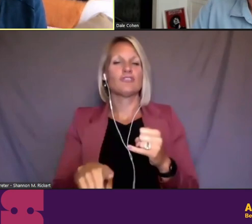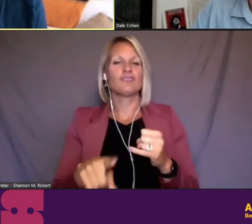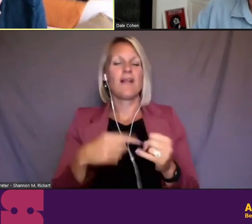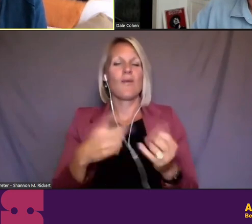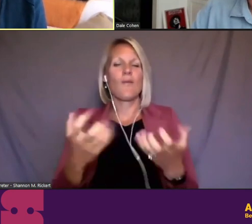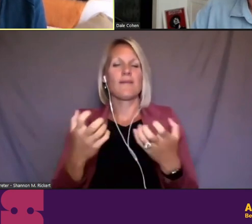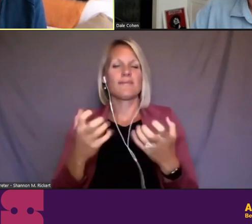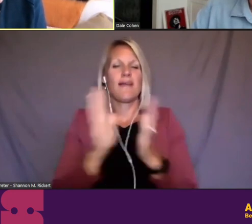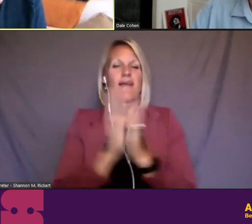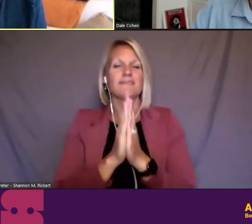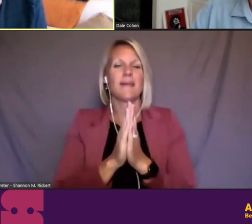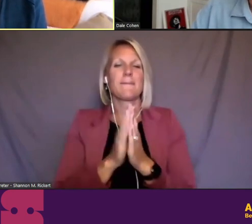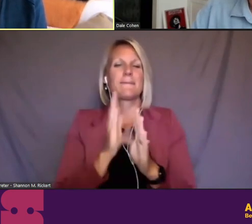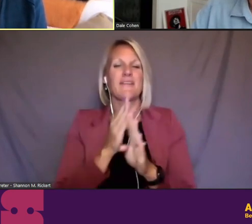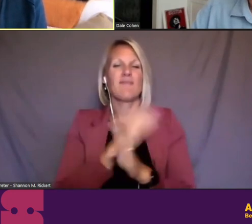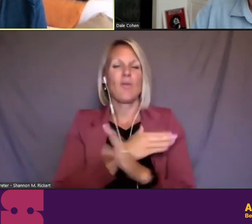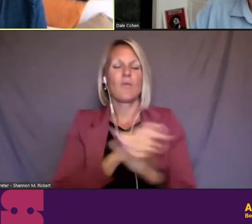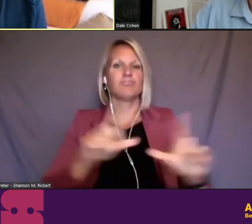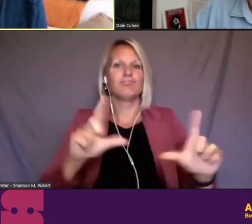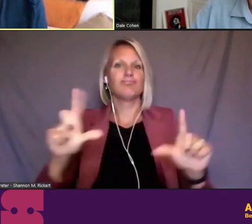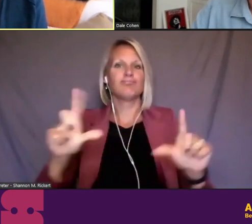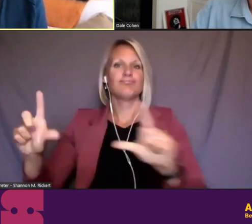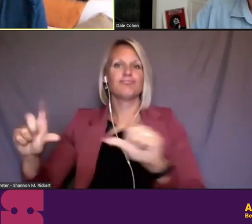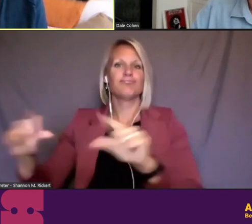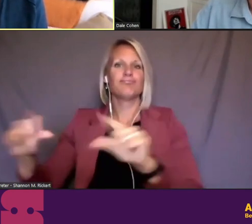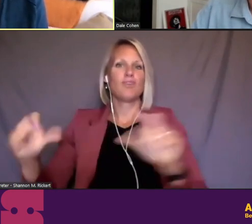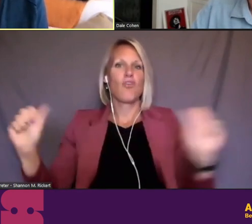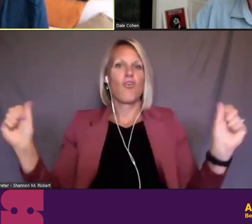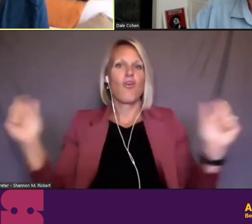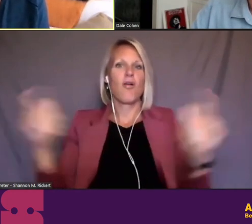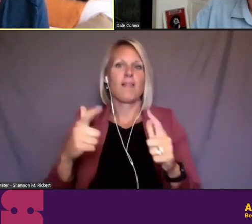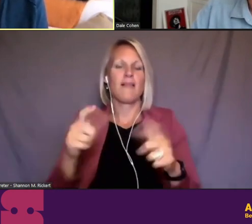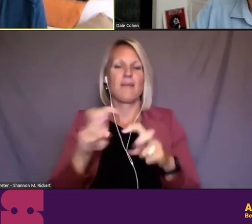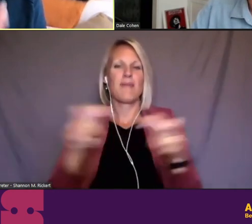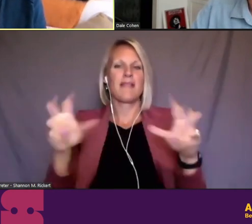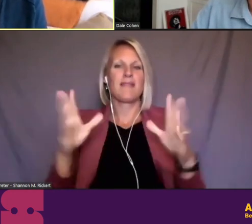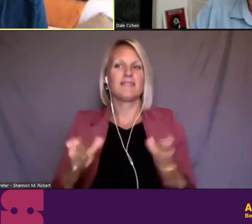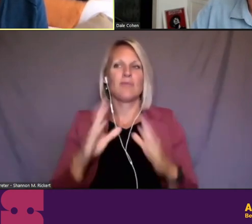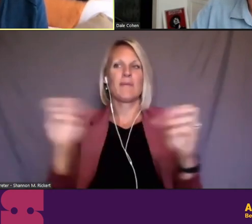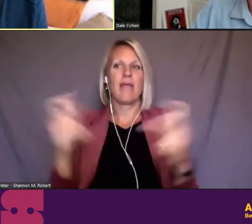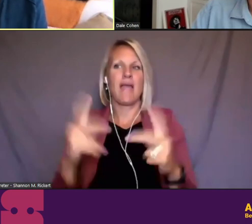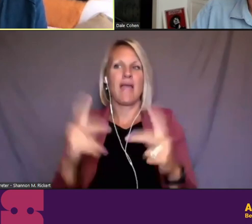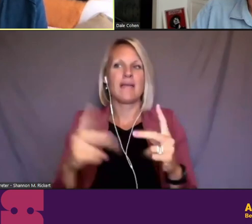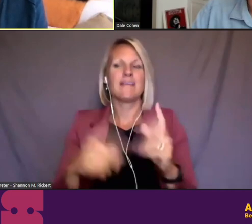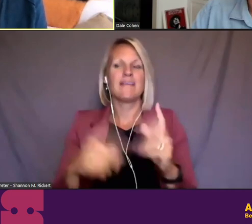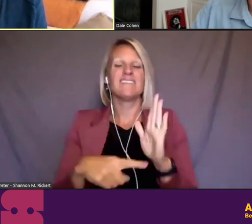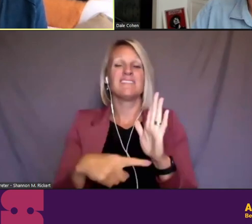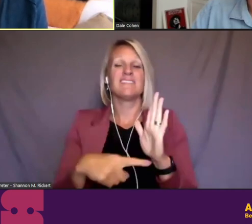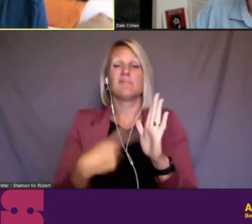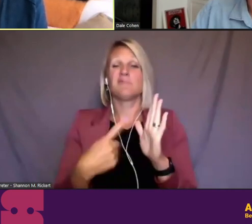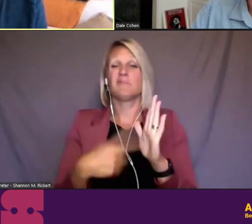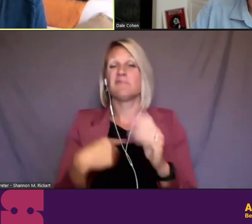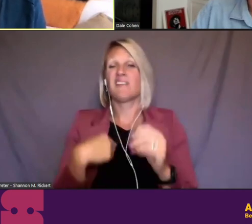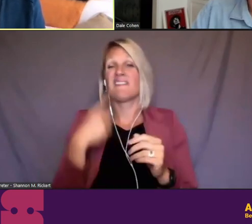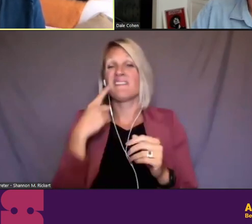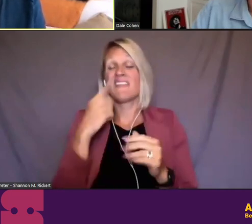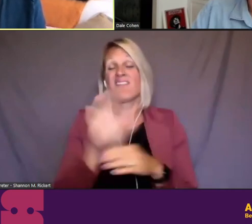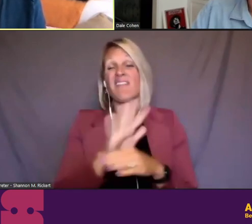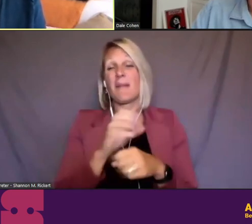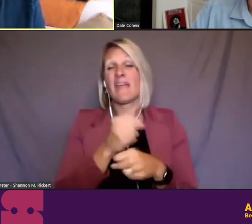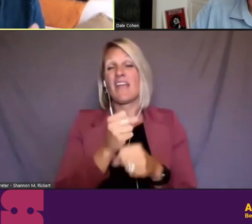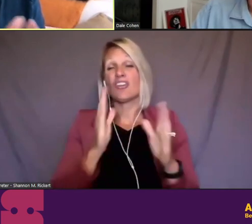the panelists, which is, you know, I feel like filmmakers sometimes are a little bit confused about the law and the difference between